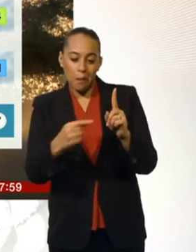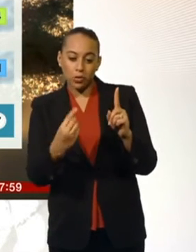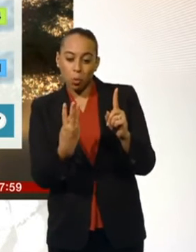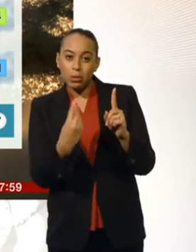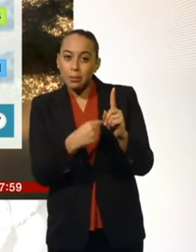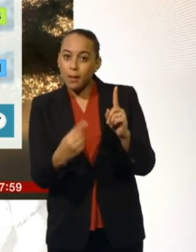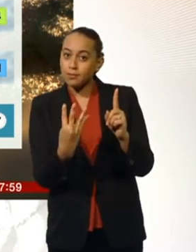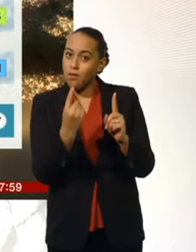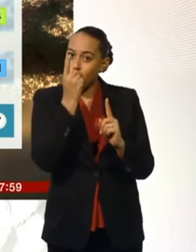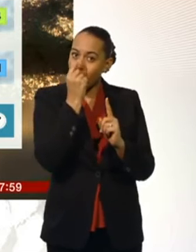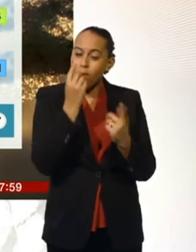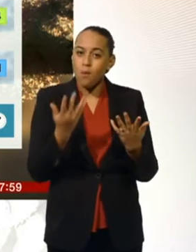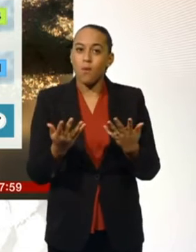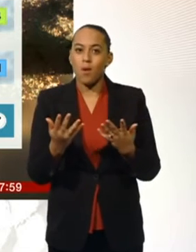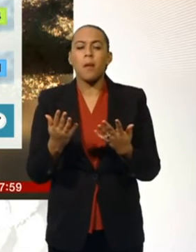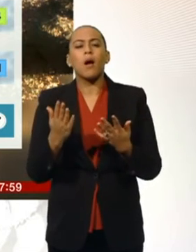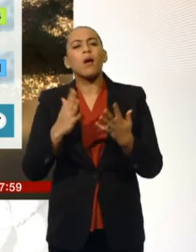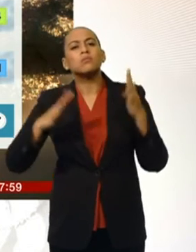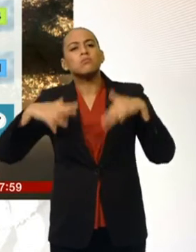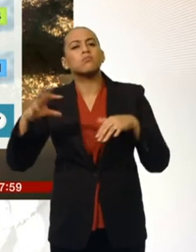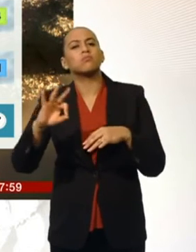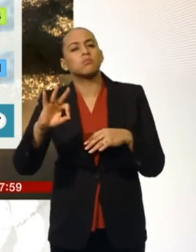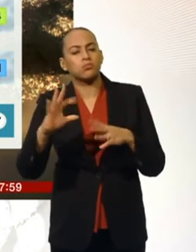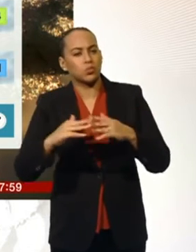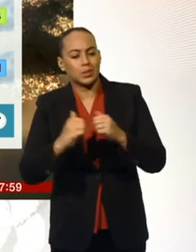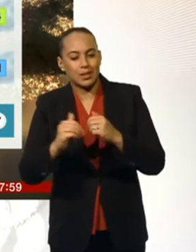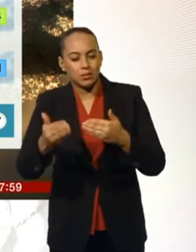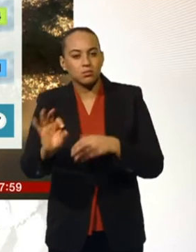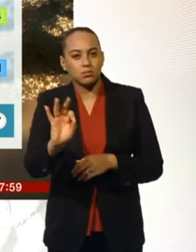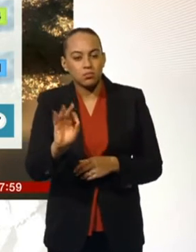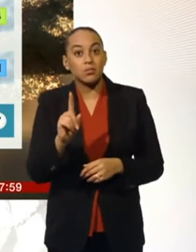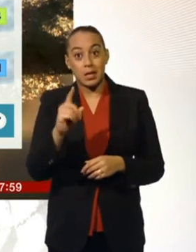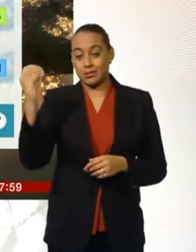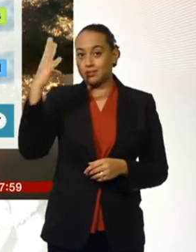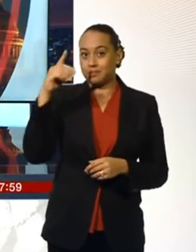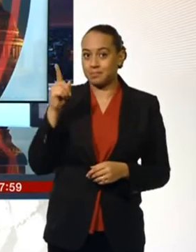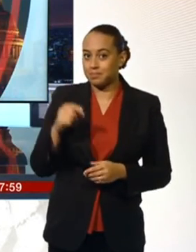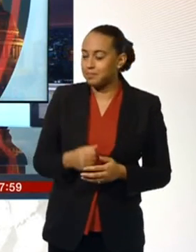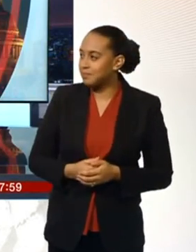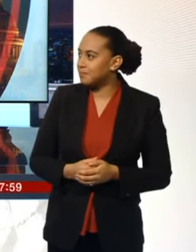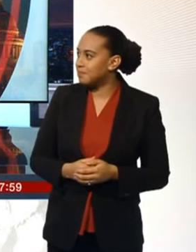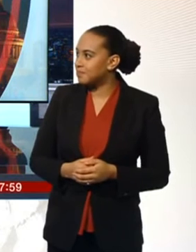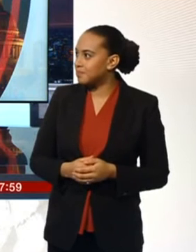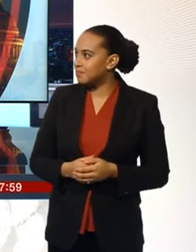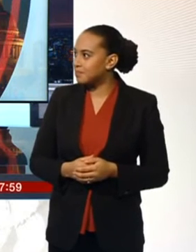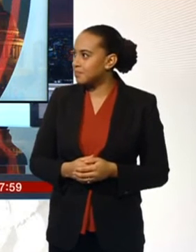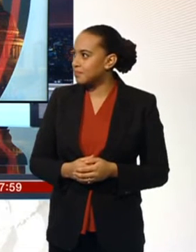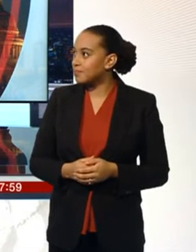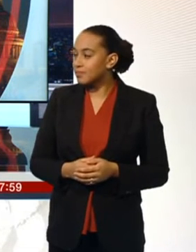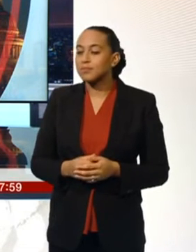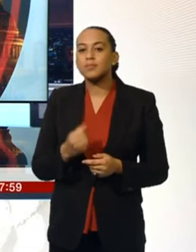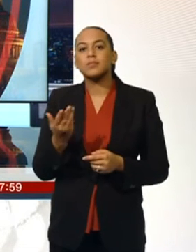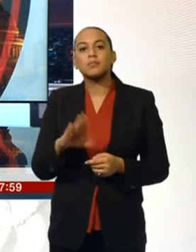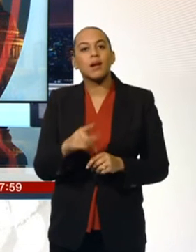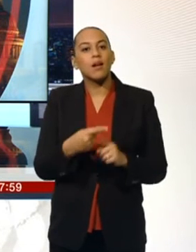minus four degrees Celsius. But it will stay dry over the weekend, and there'll be lots of sunshine around too. I'm back in half an hour. Until then,